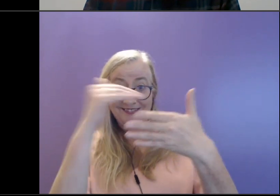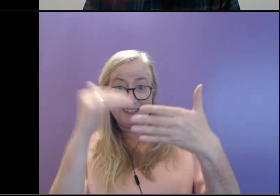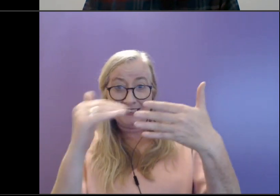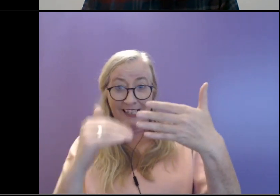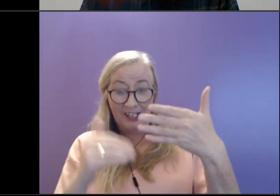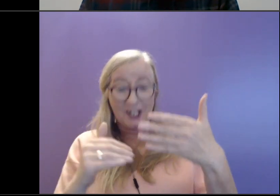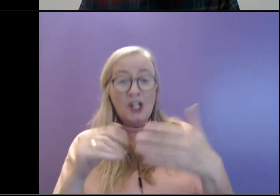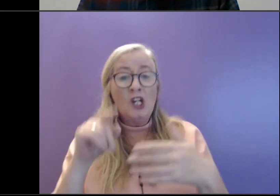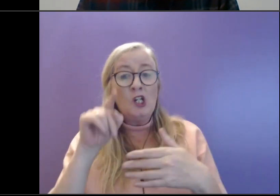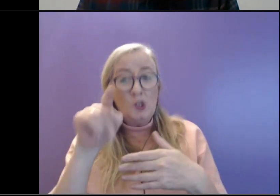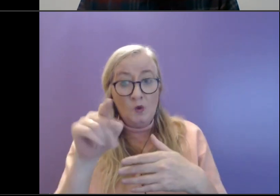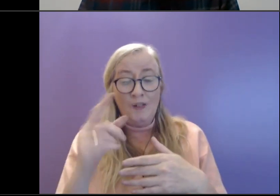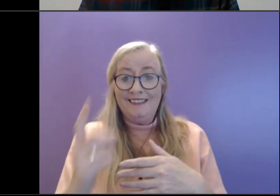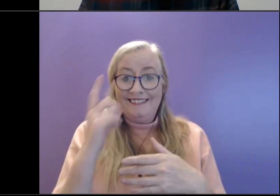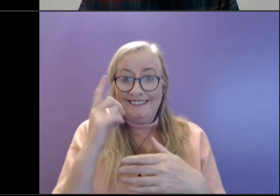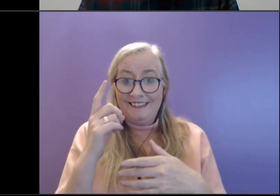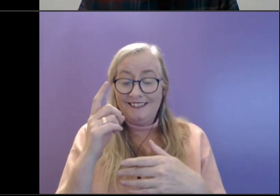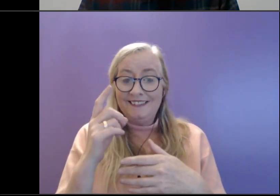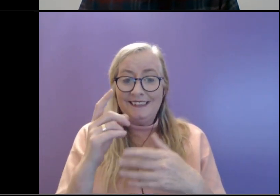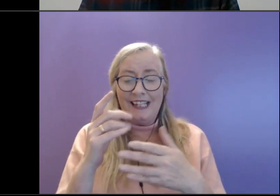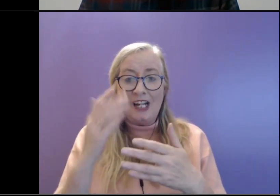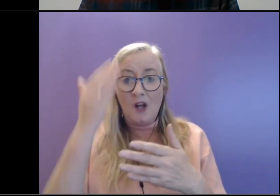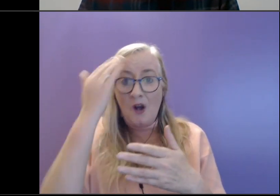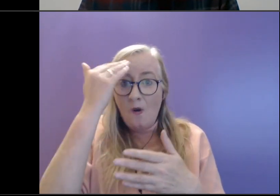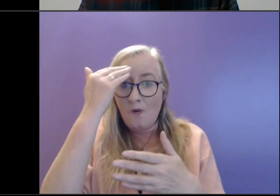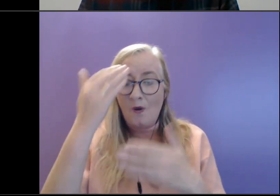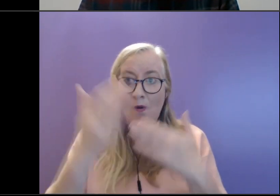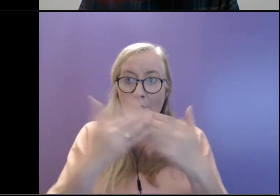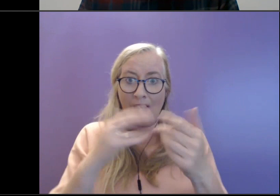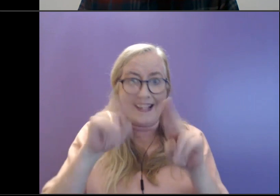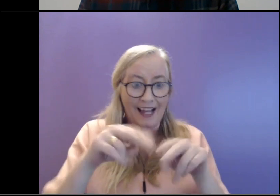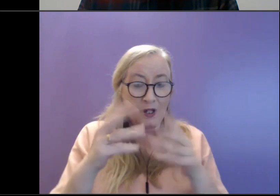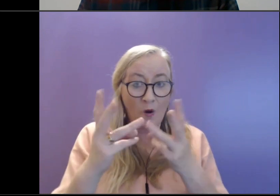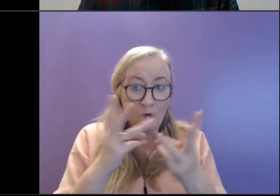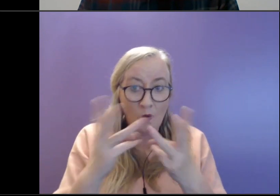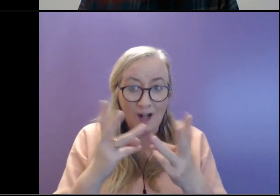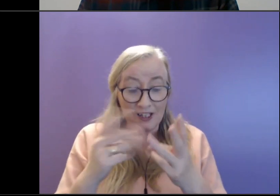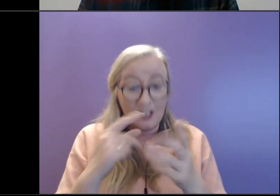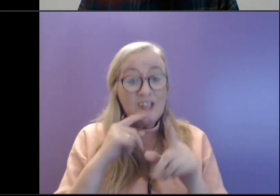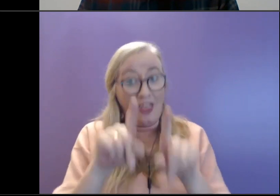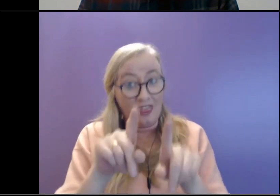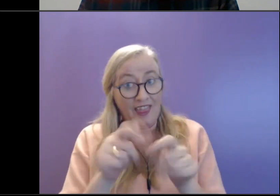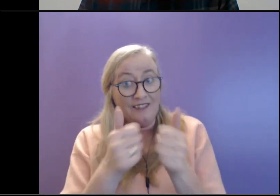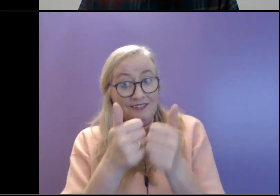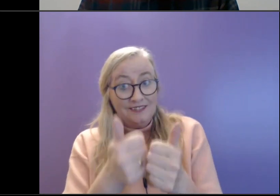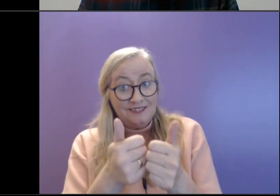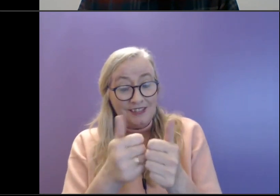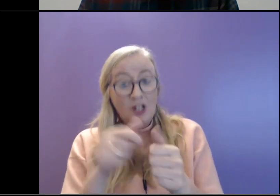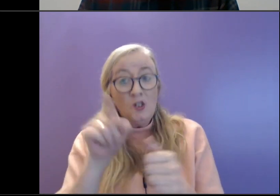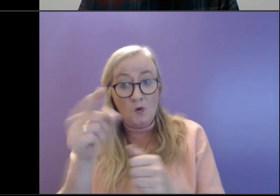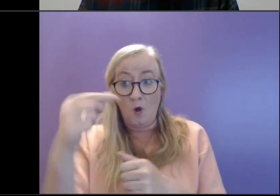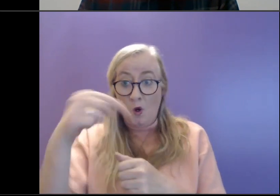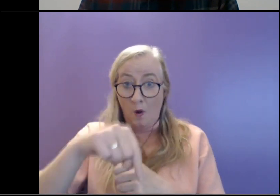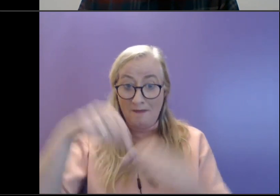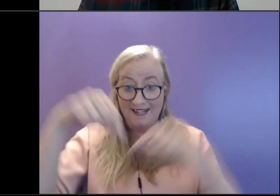to connect with what it is that that does work for you. And even if that's doing something this evening for yourself, I hope that you have some some